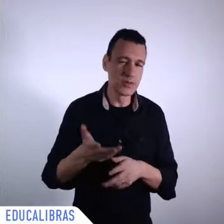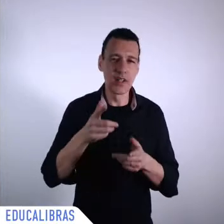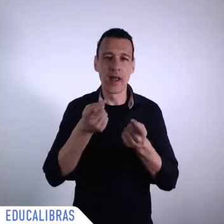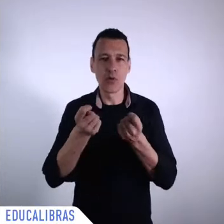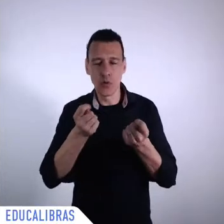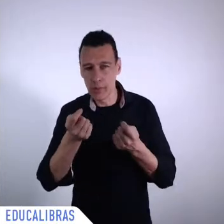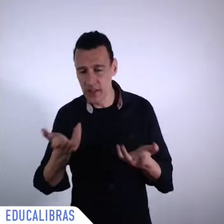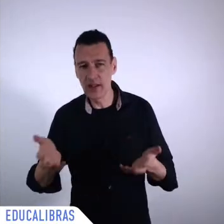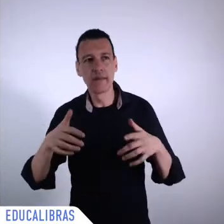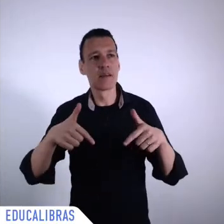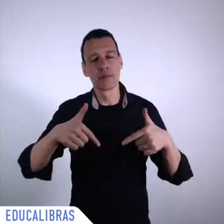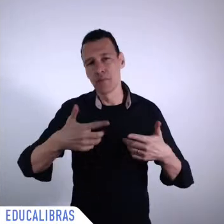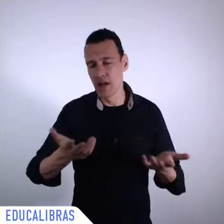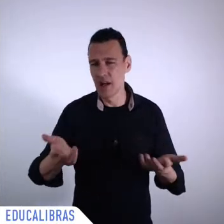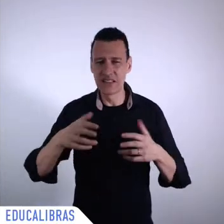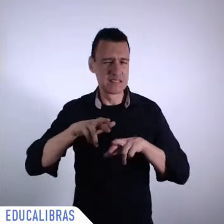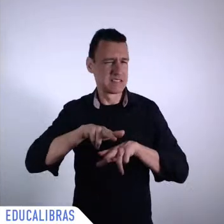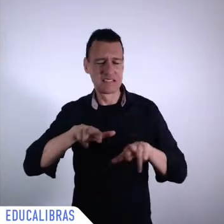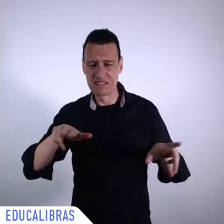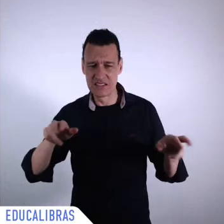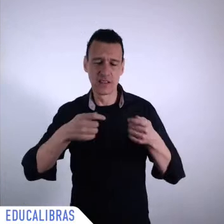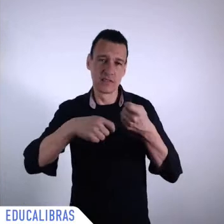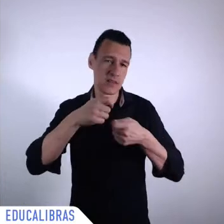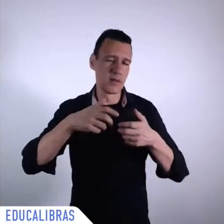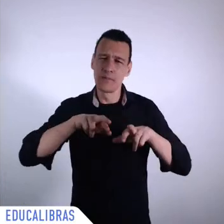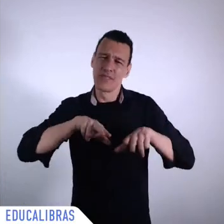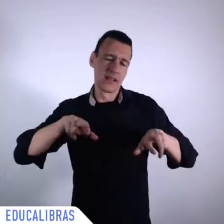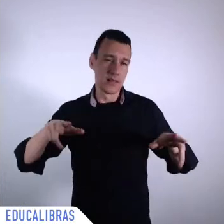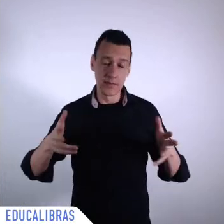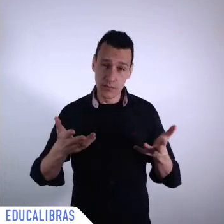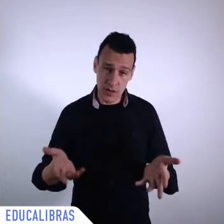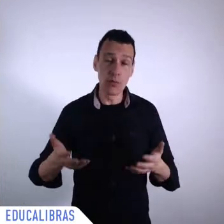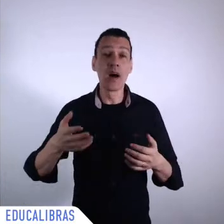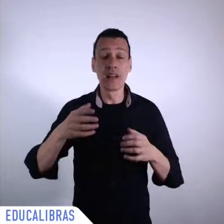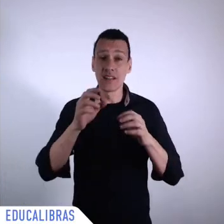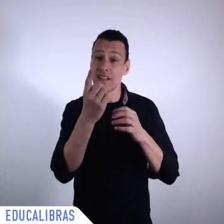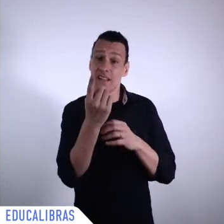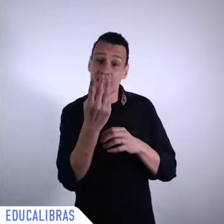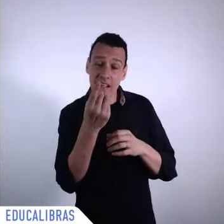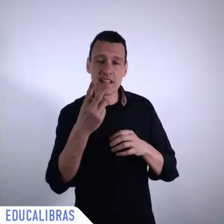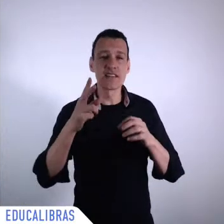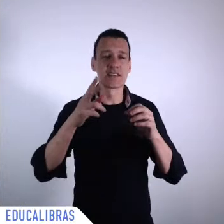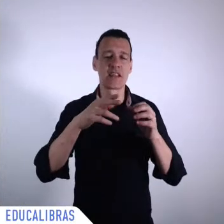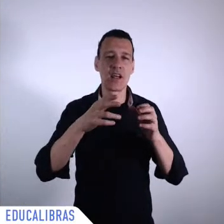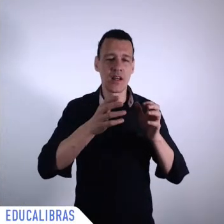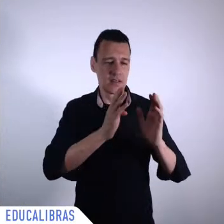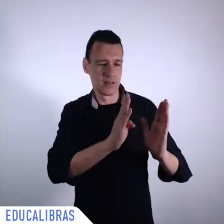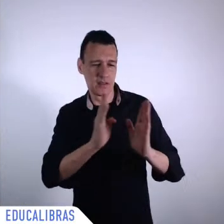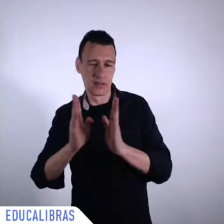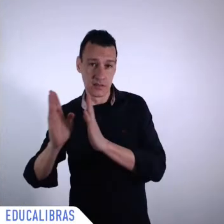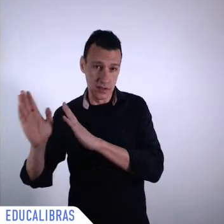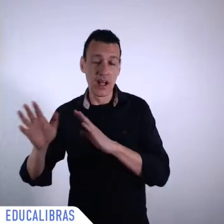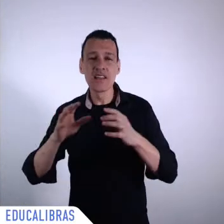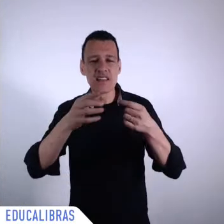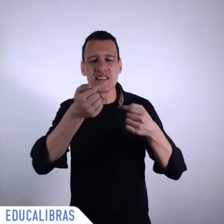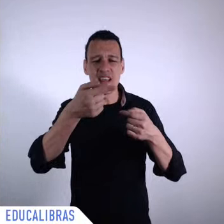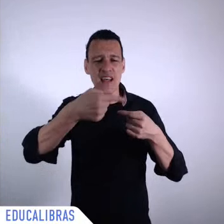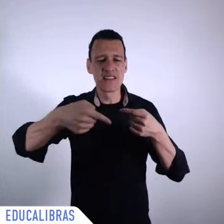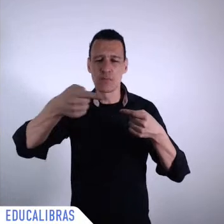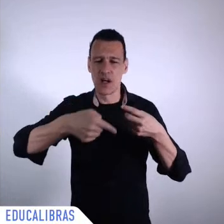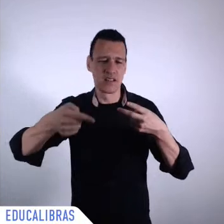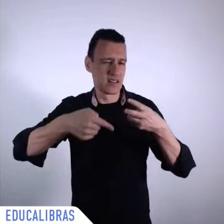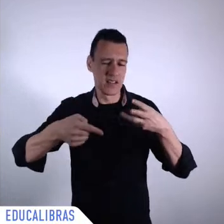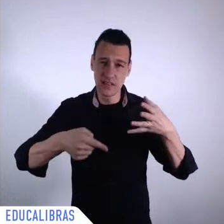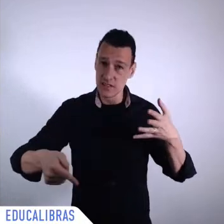is a structural problem. And for this reason, we decided to talk about all these three